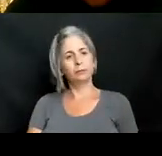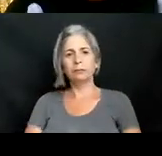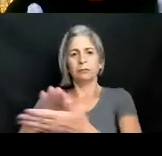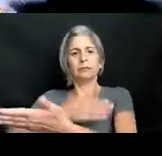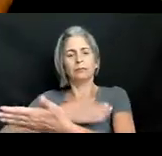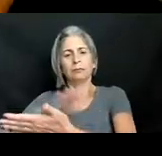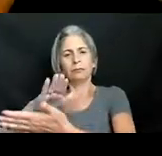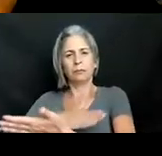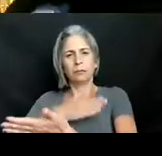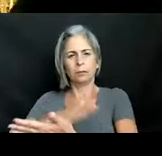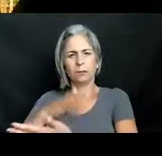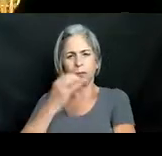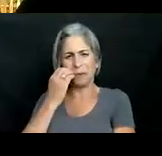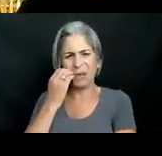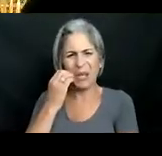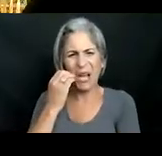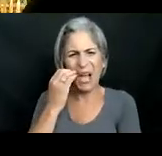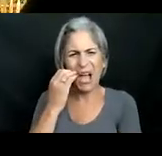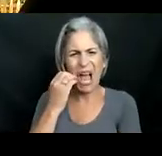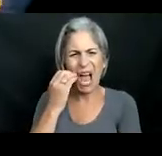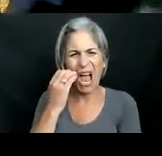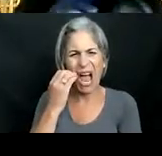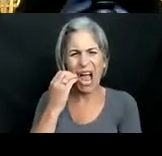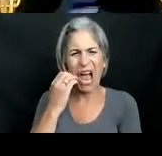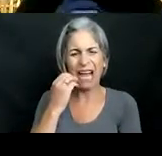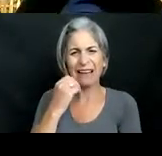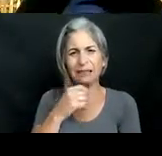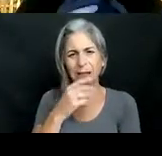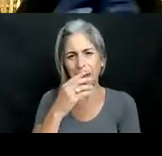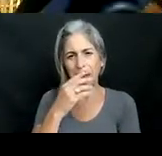there we go predator we're good suction feeder